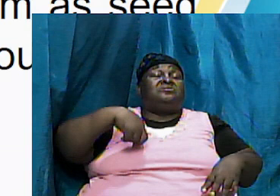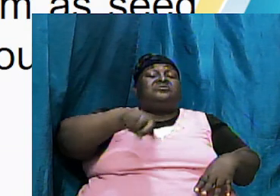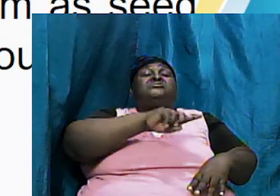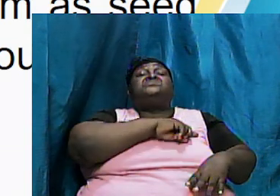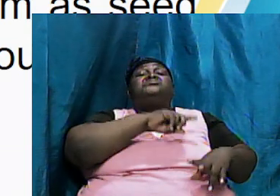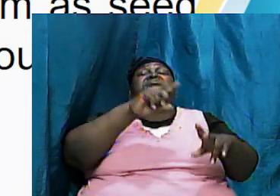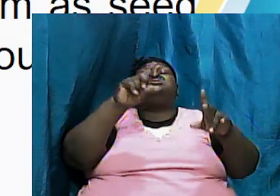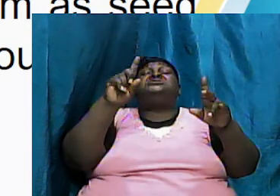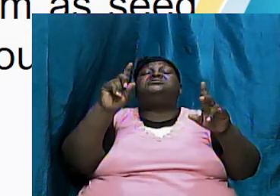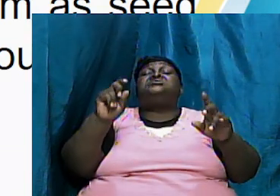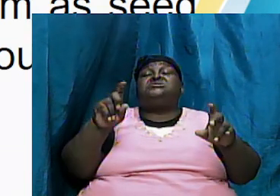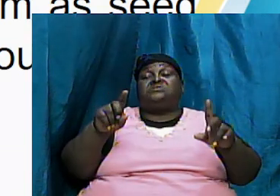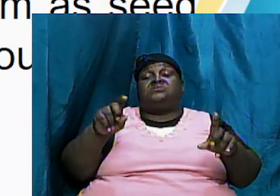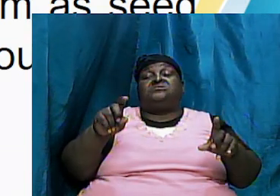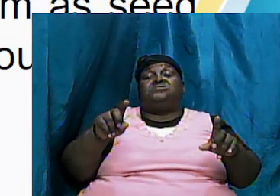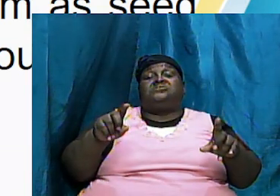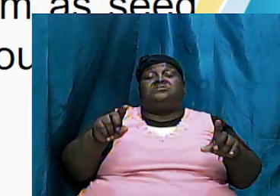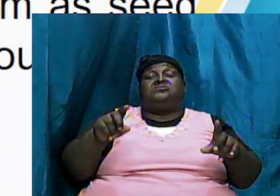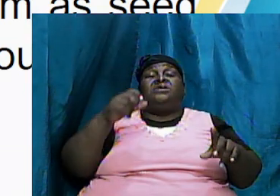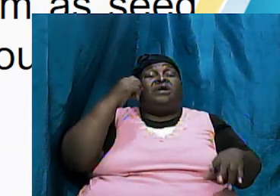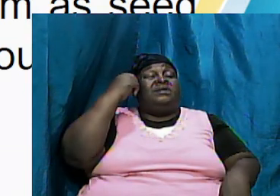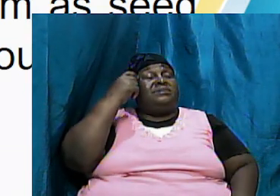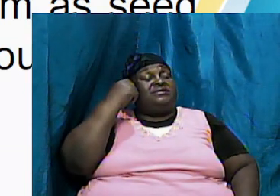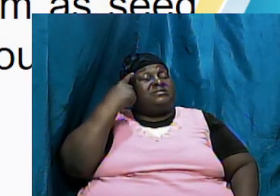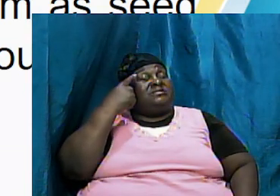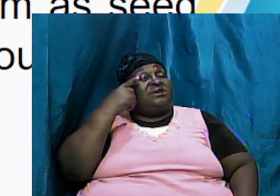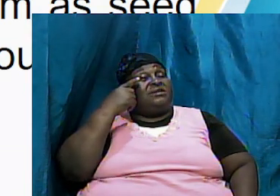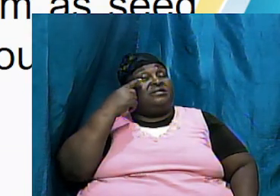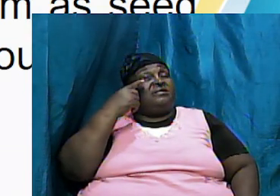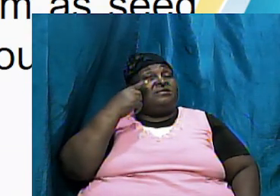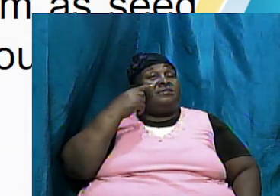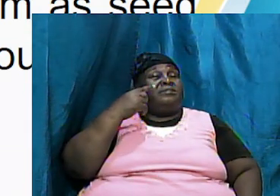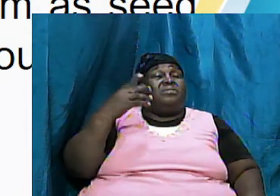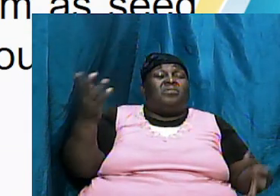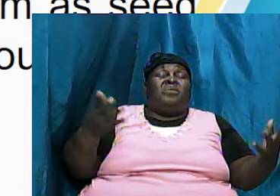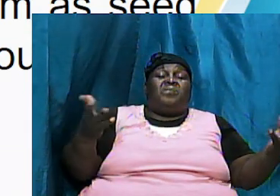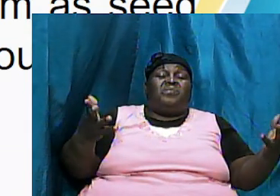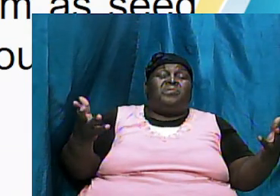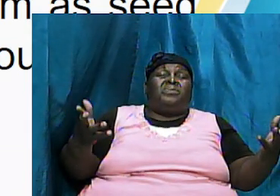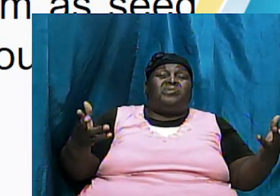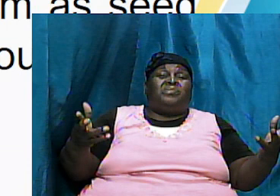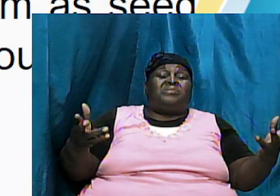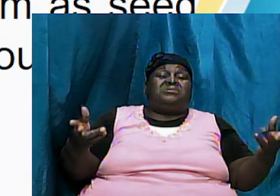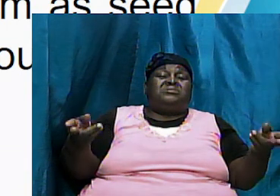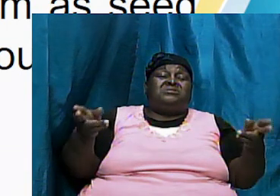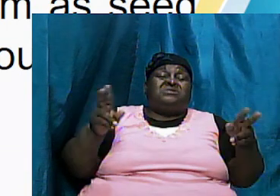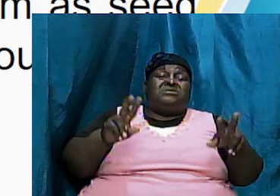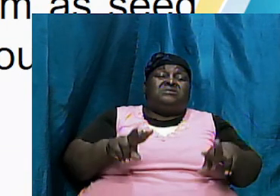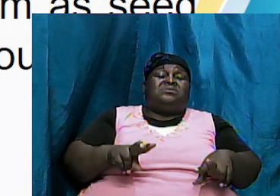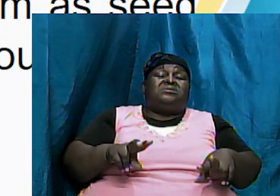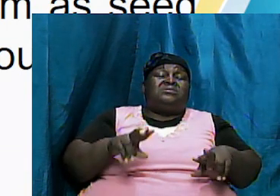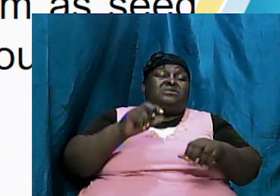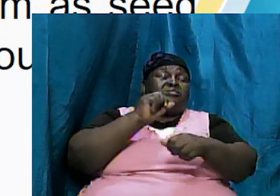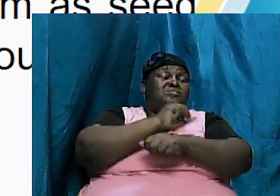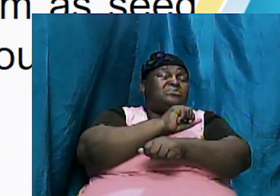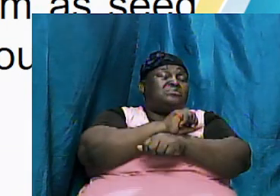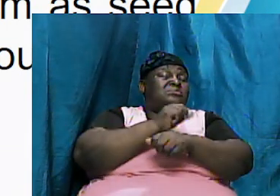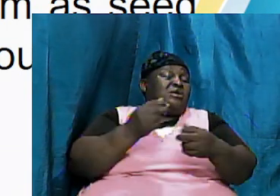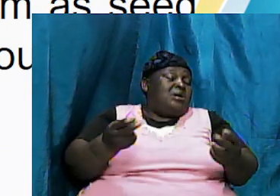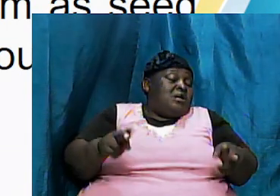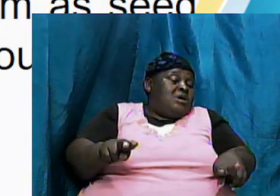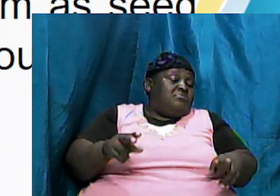to understand exactly what is at work here